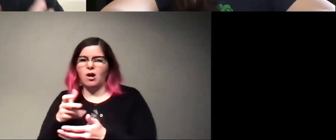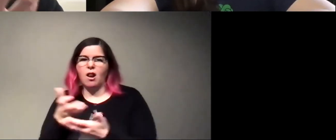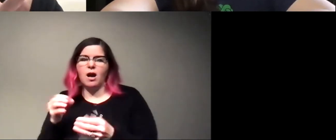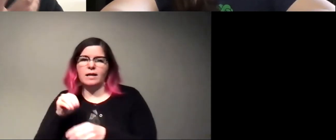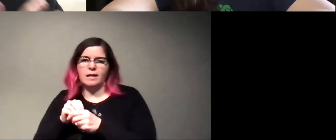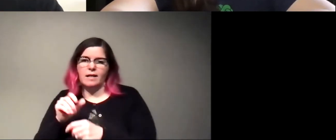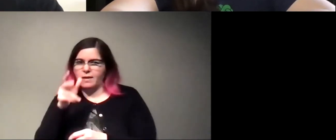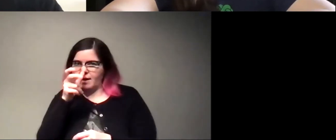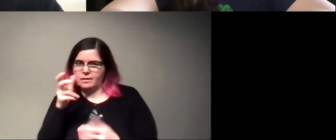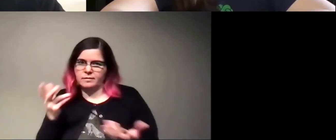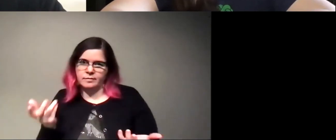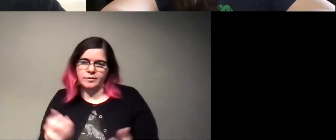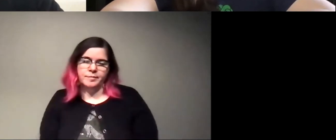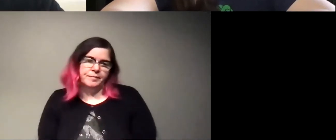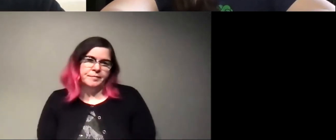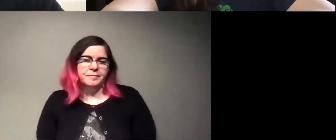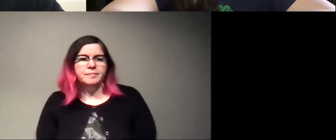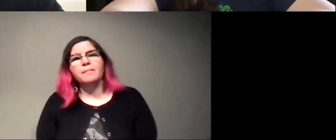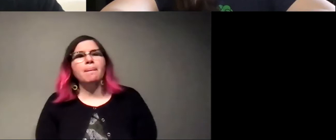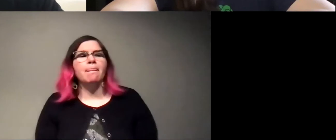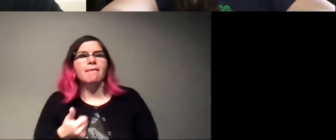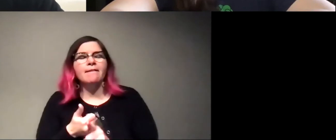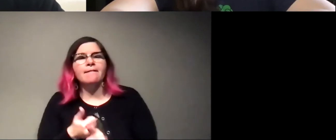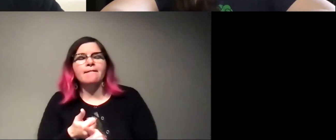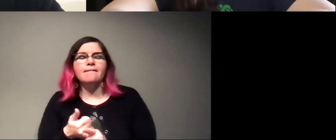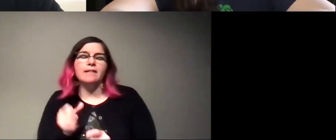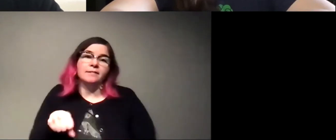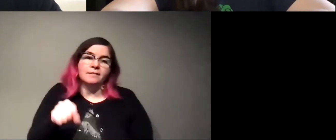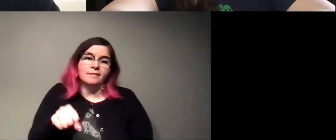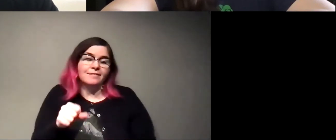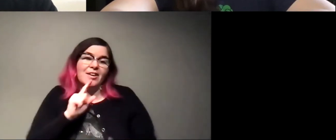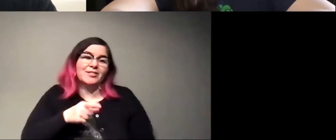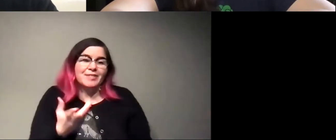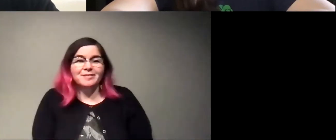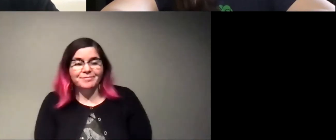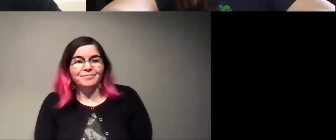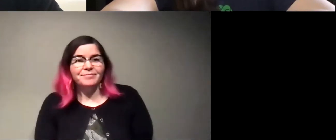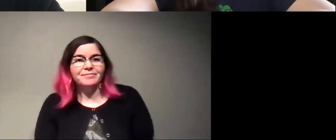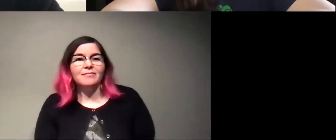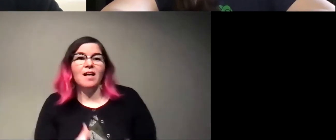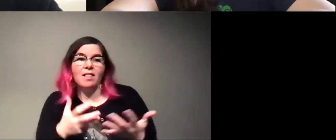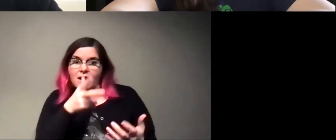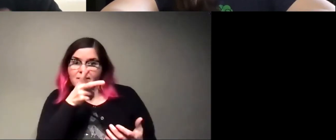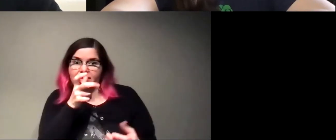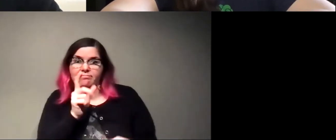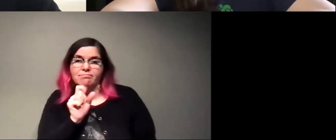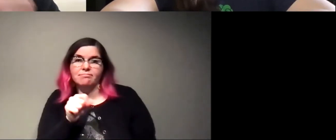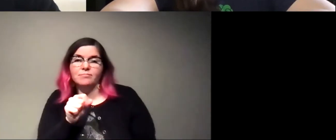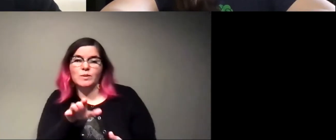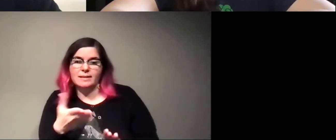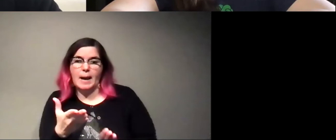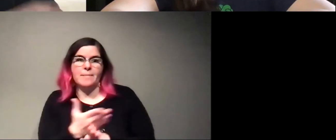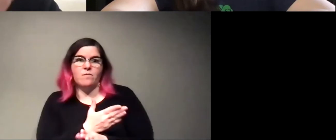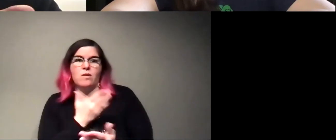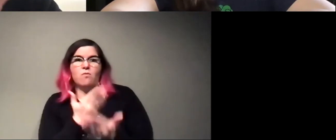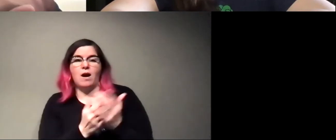um, and so it's, it's, uh, yes, is the answer to the question. A lot of ants actually die before they make it